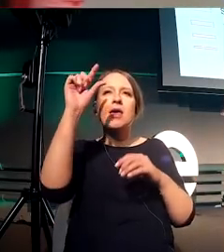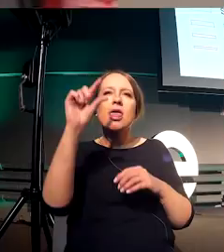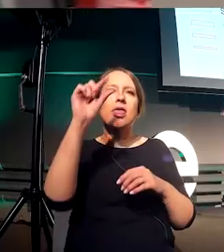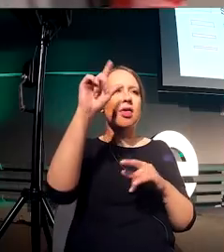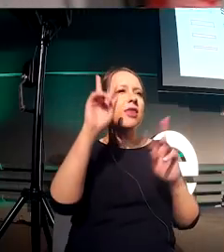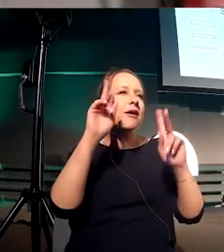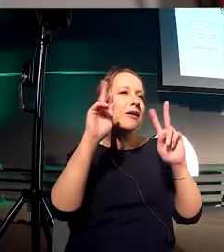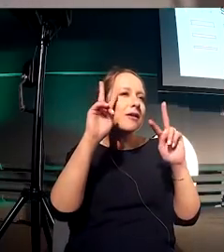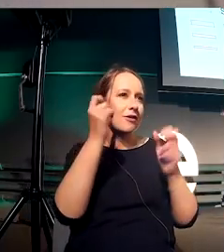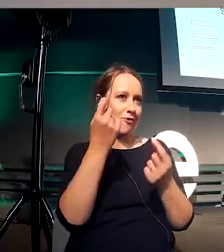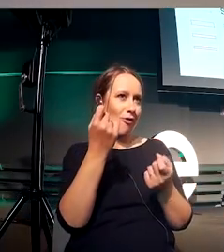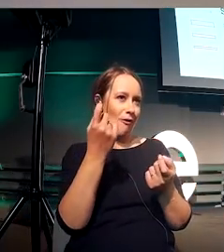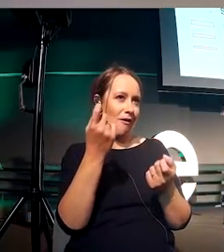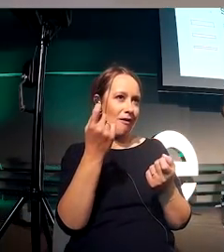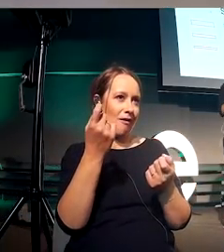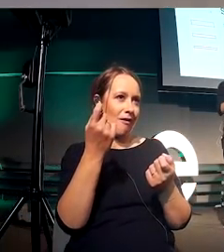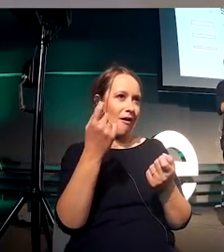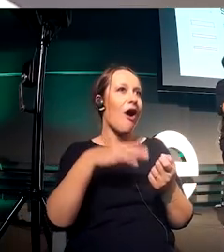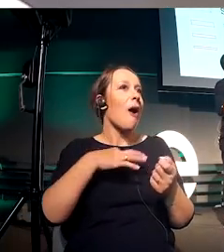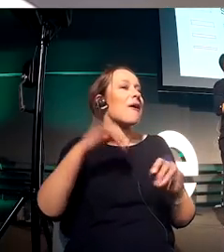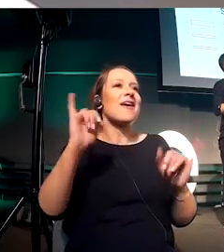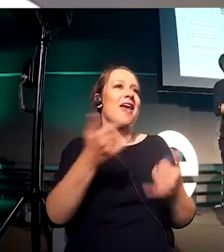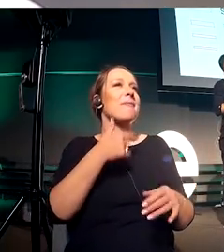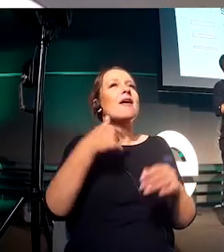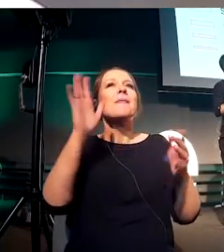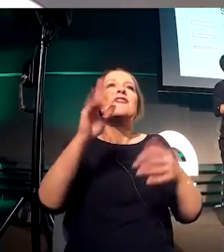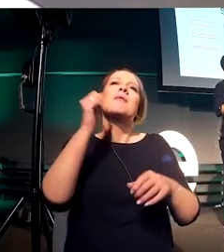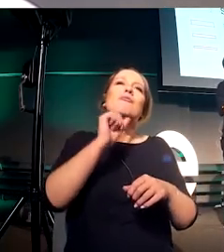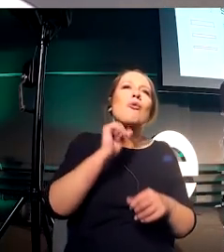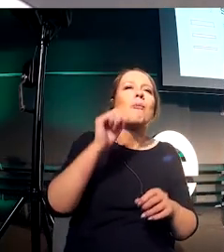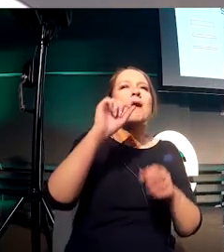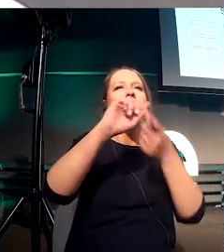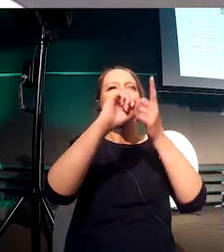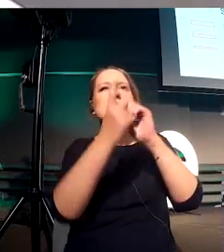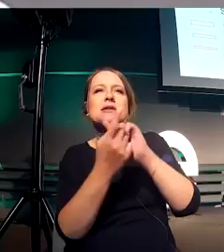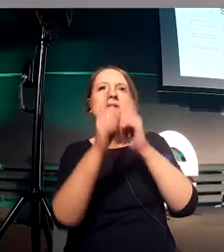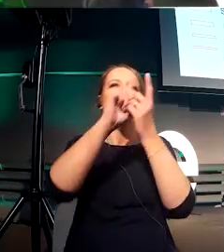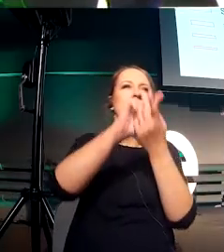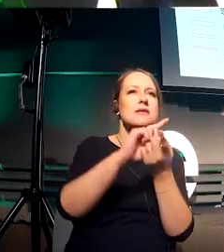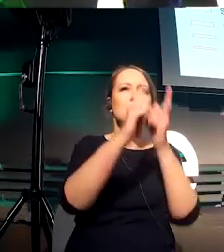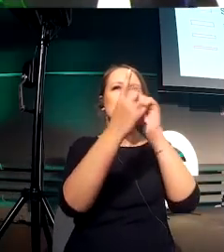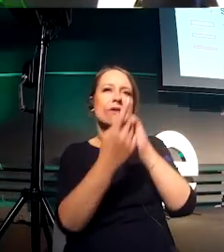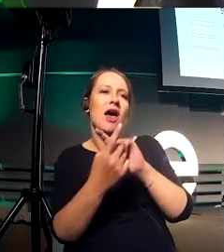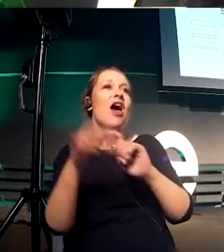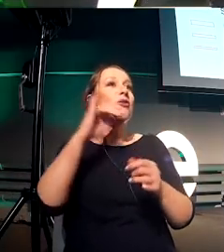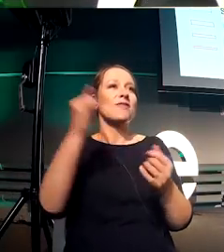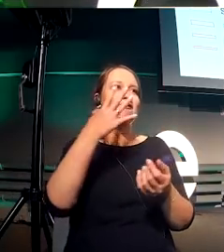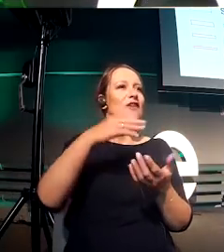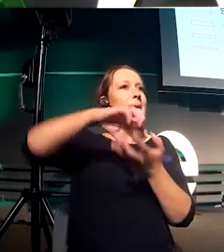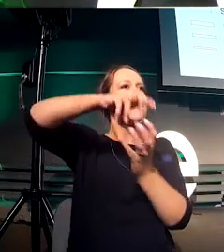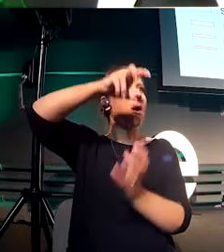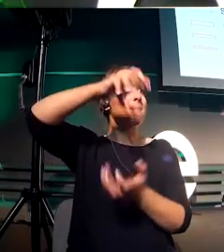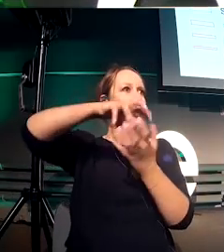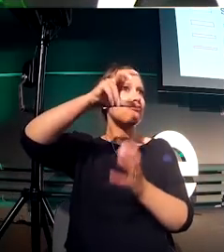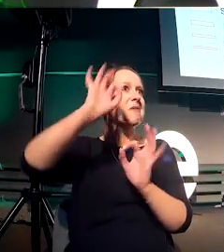same exact ratio. What we always need to take into consideration, though, is legibility. If the bottom